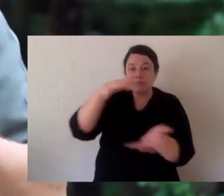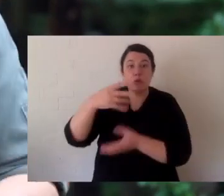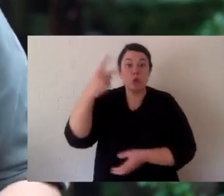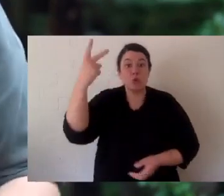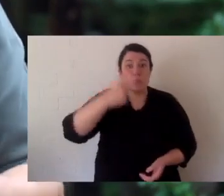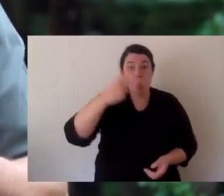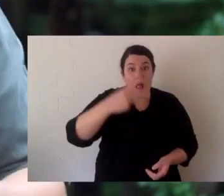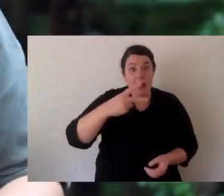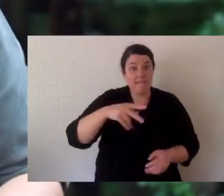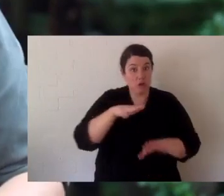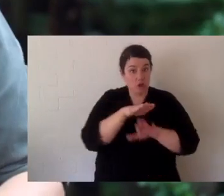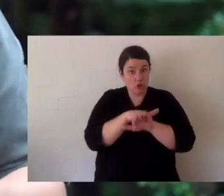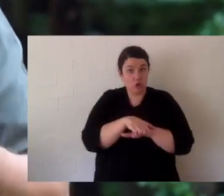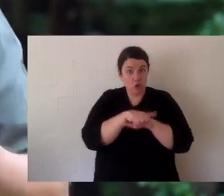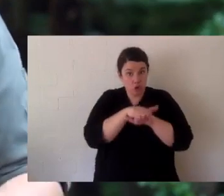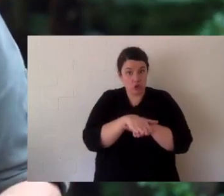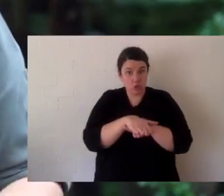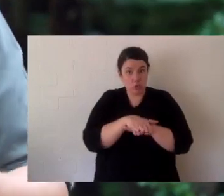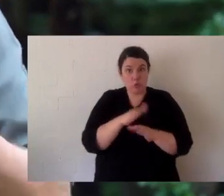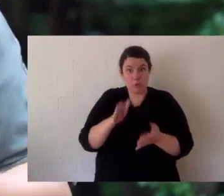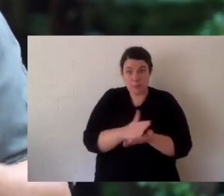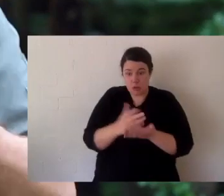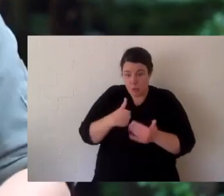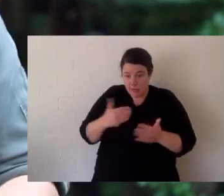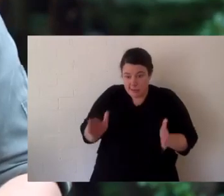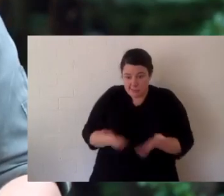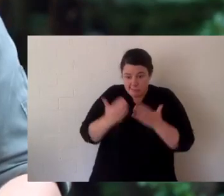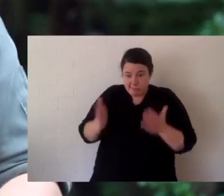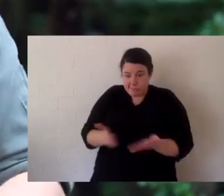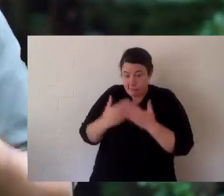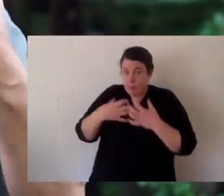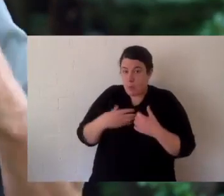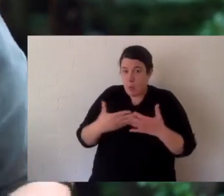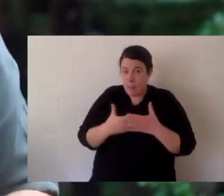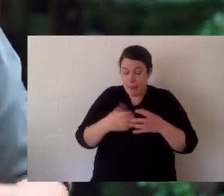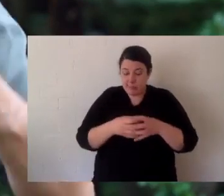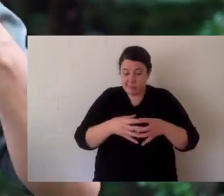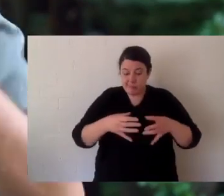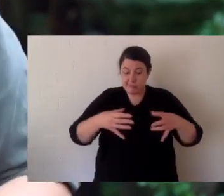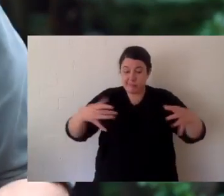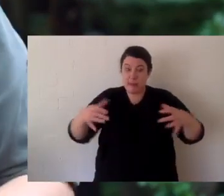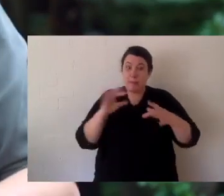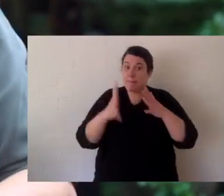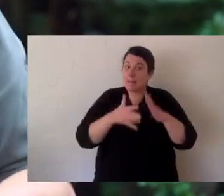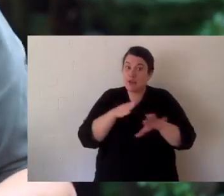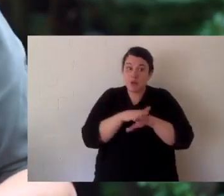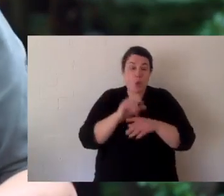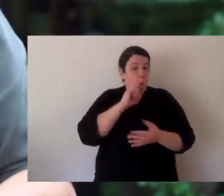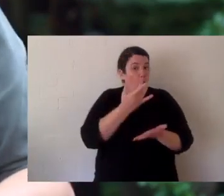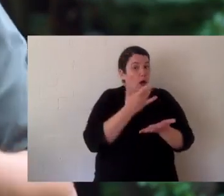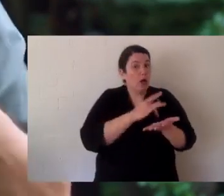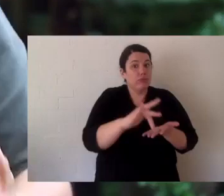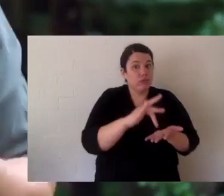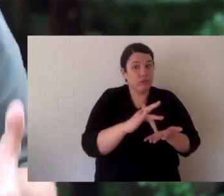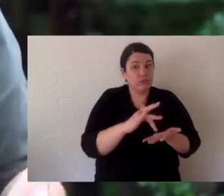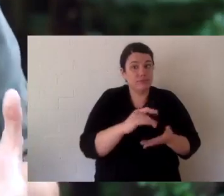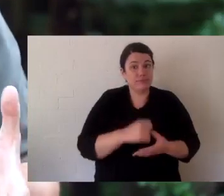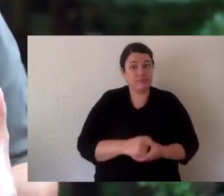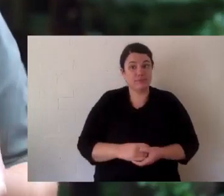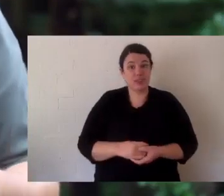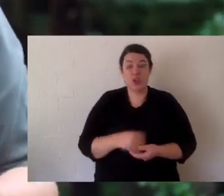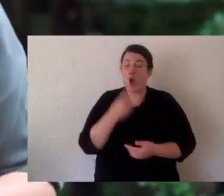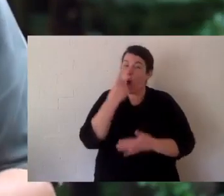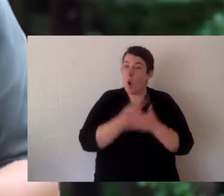we've gone out into the wild and we've collected 12 turtles and we've started an insurance population. We think